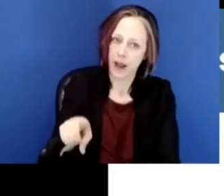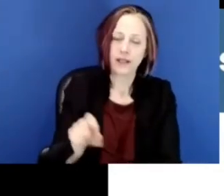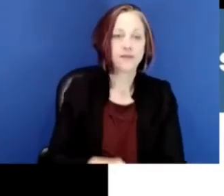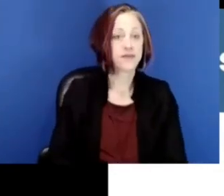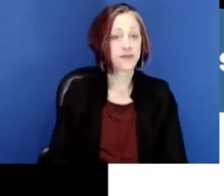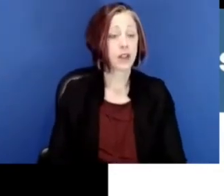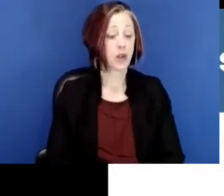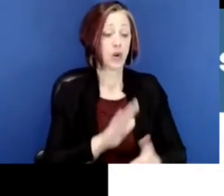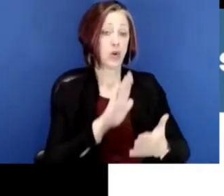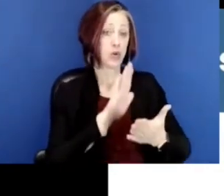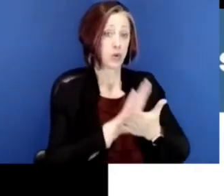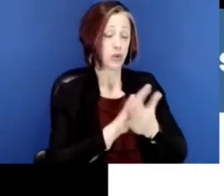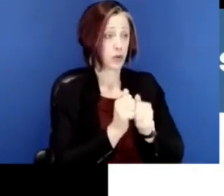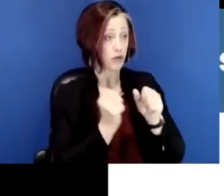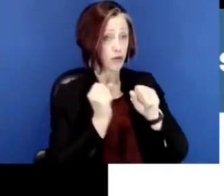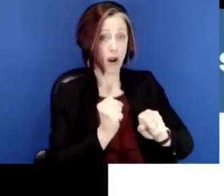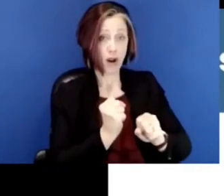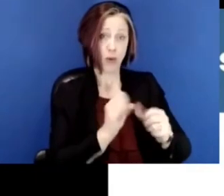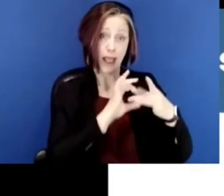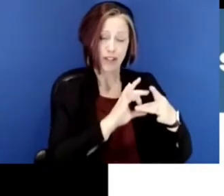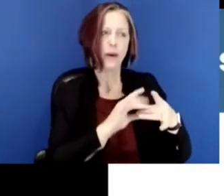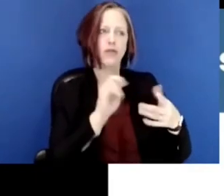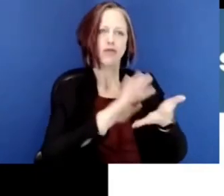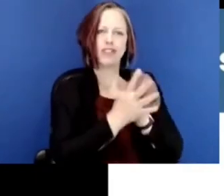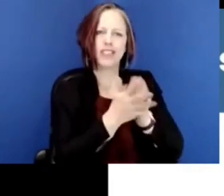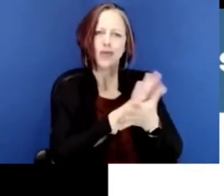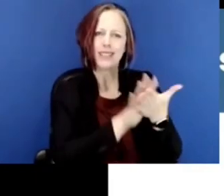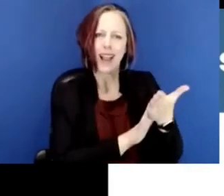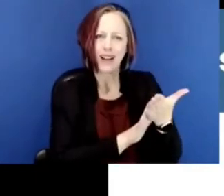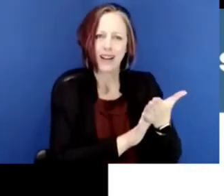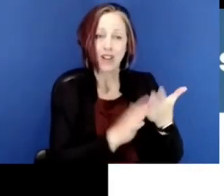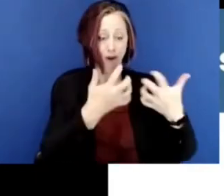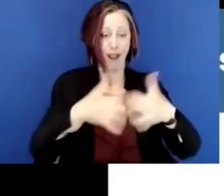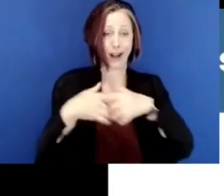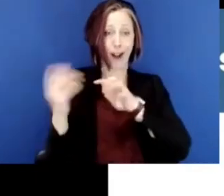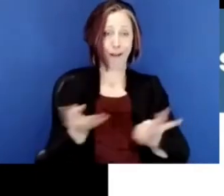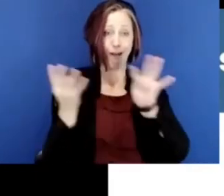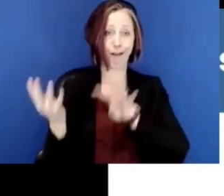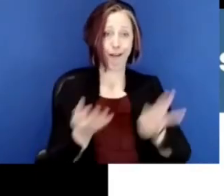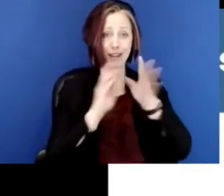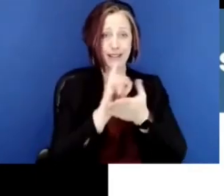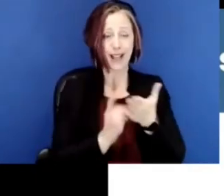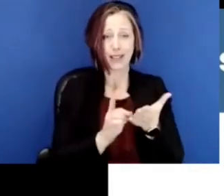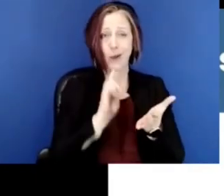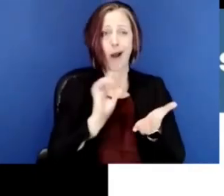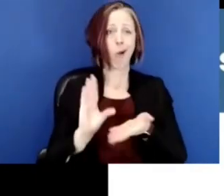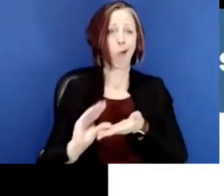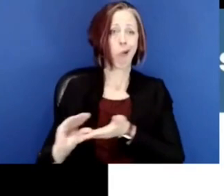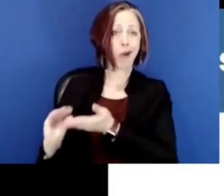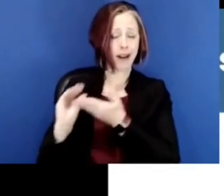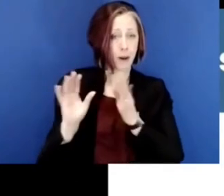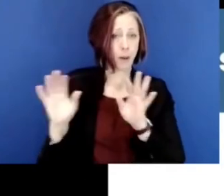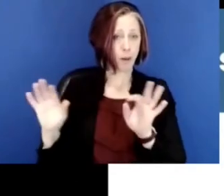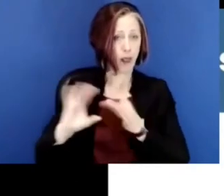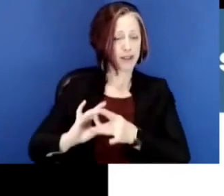that. Redesigning schools for stronger relationships, those factory model designs that really minimize